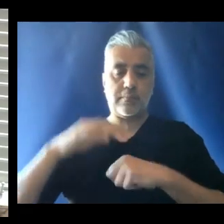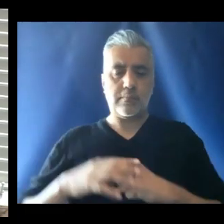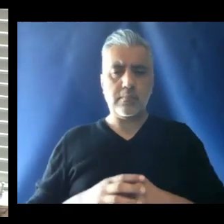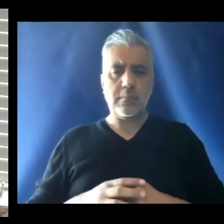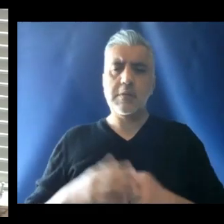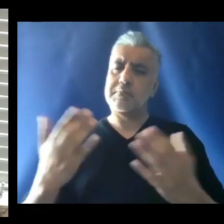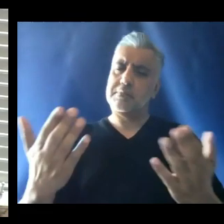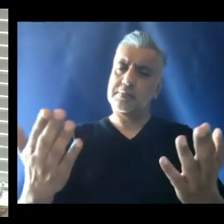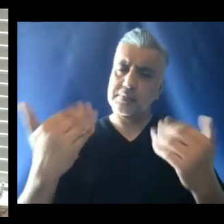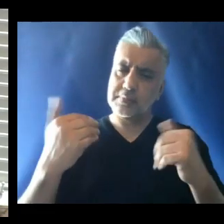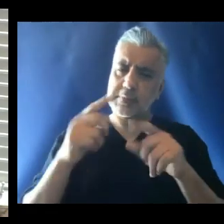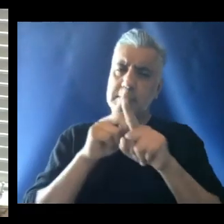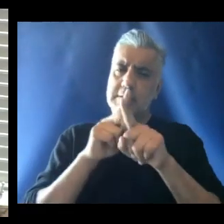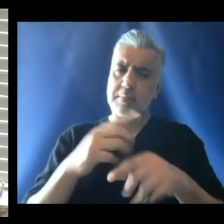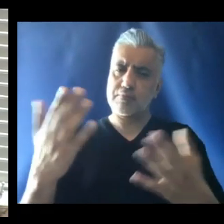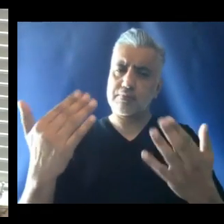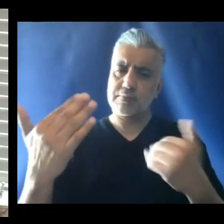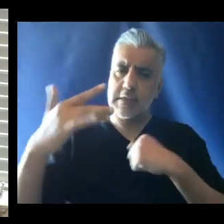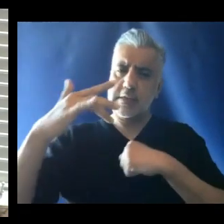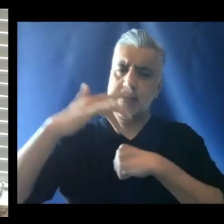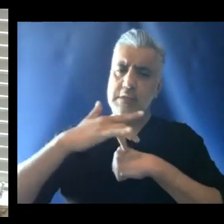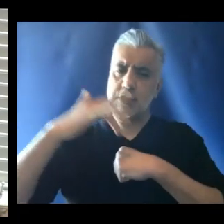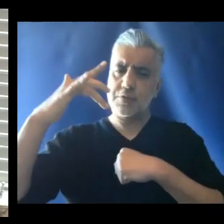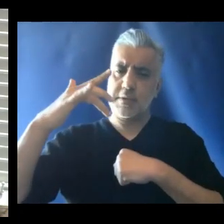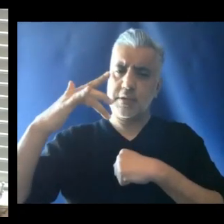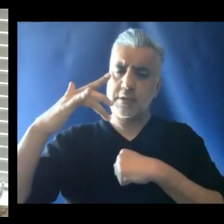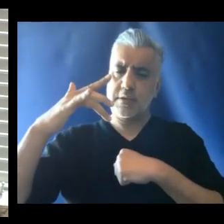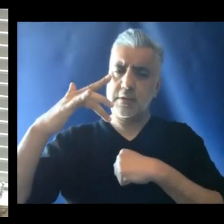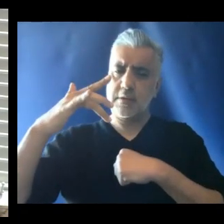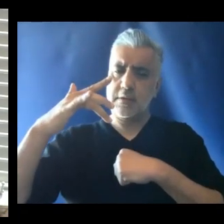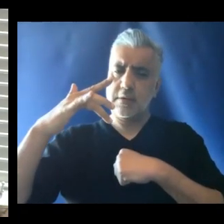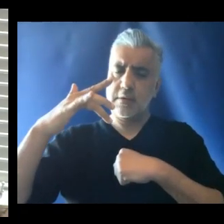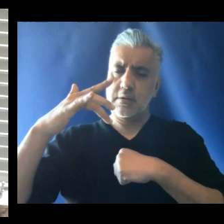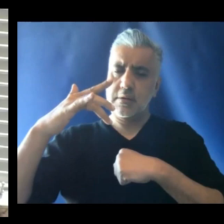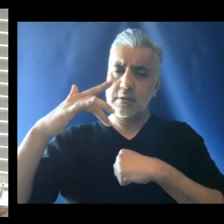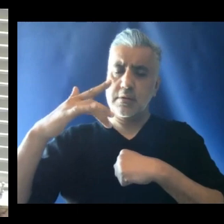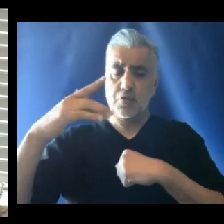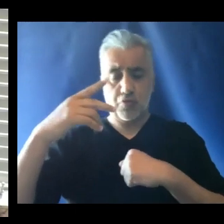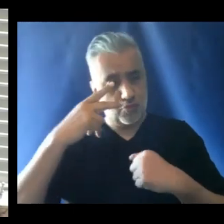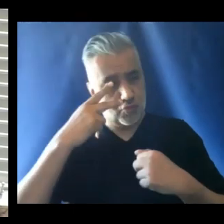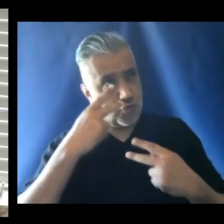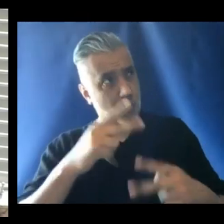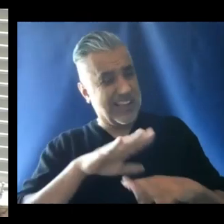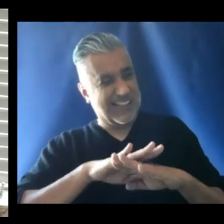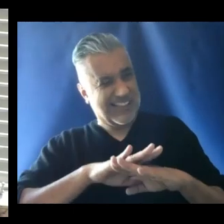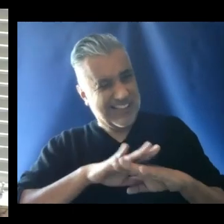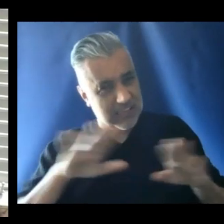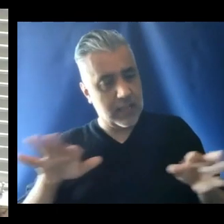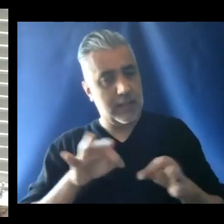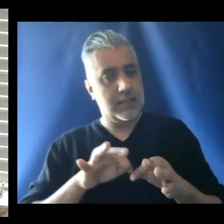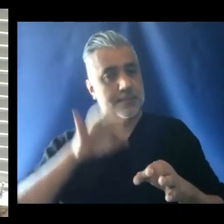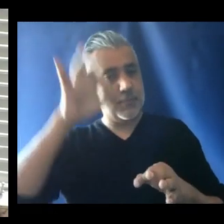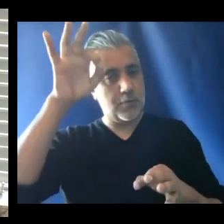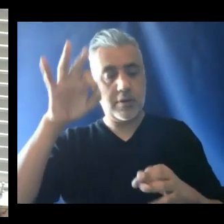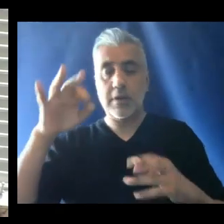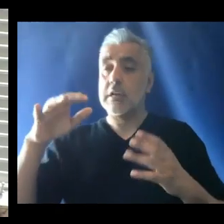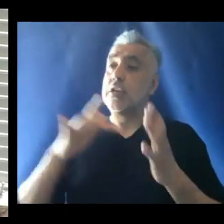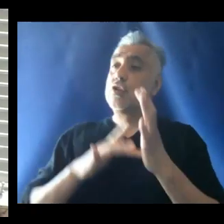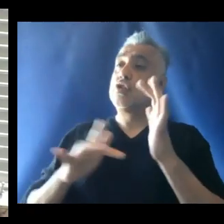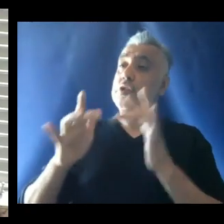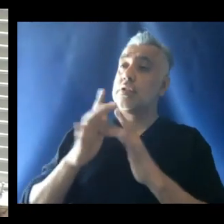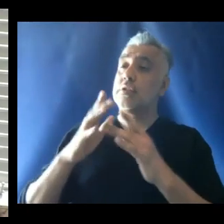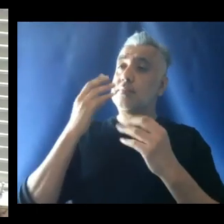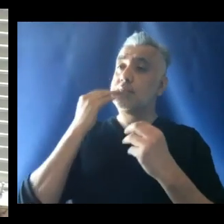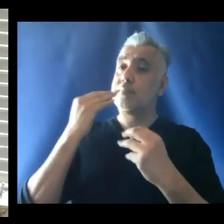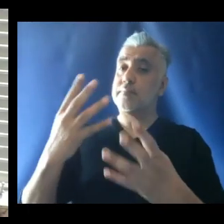inviting the disciples to touch him, to verify that he is not a spirit, Jesus indicates